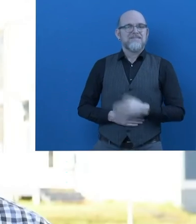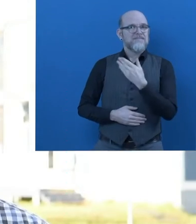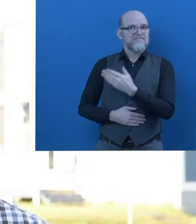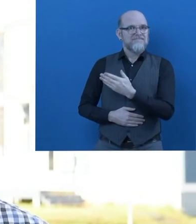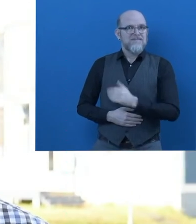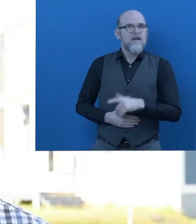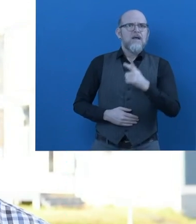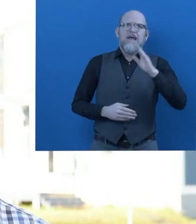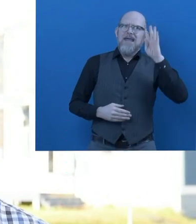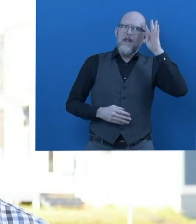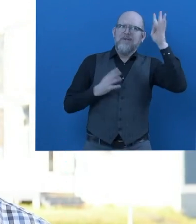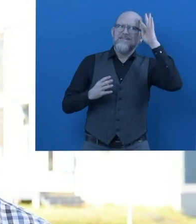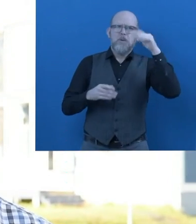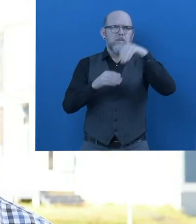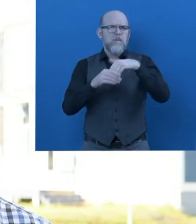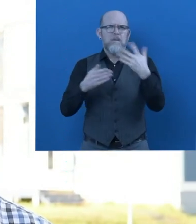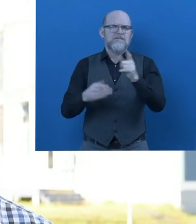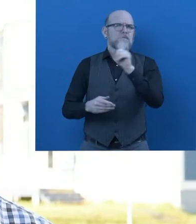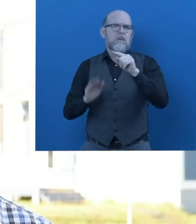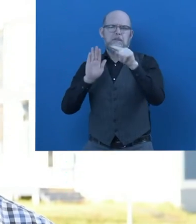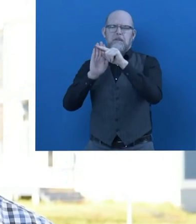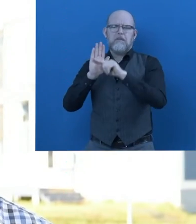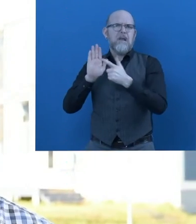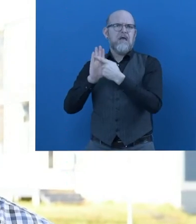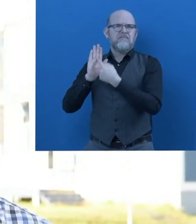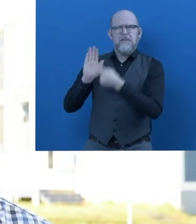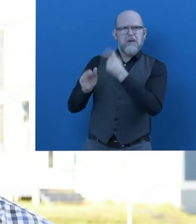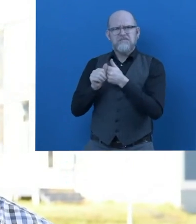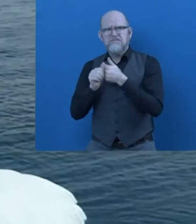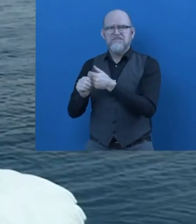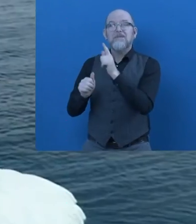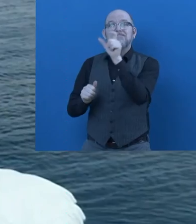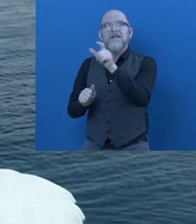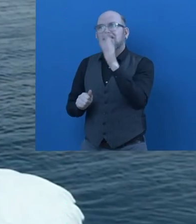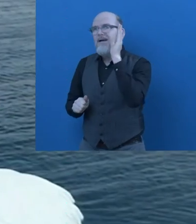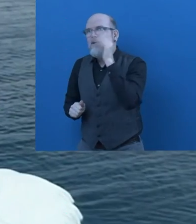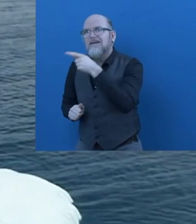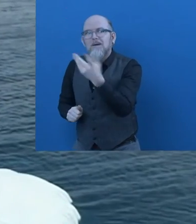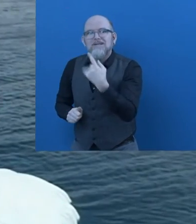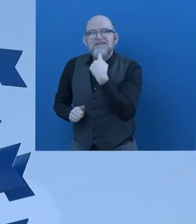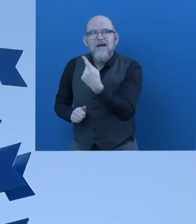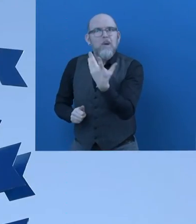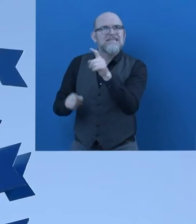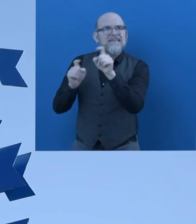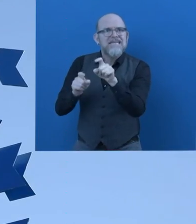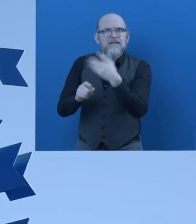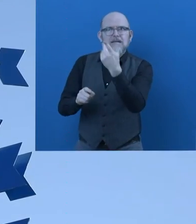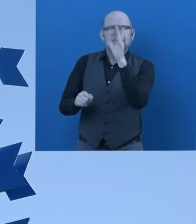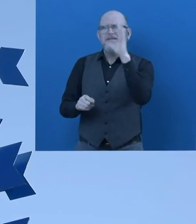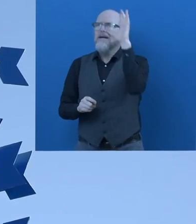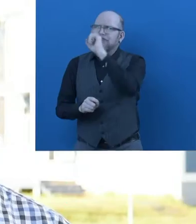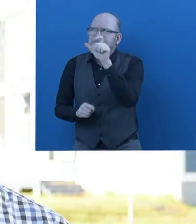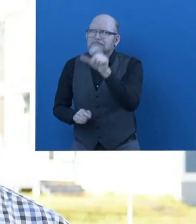El innovador no prescriptible. No que escuchan a la gente sobre lo que necesitan, entendiendo y conocernos a las que ellos están que